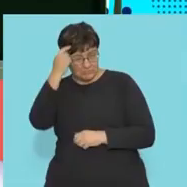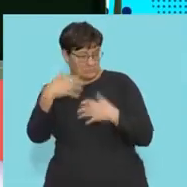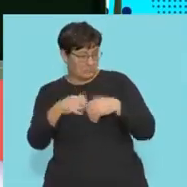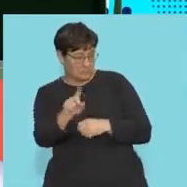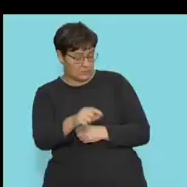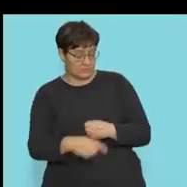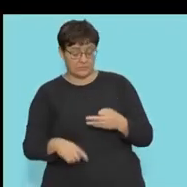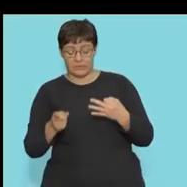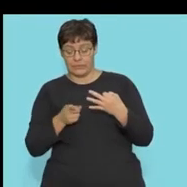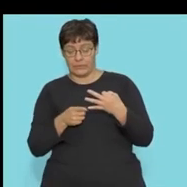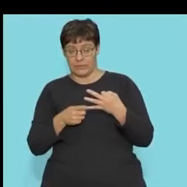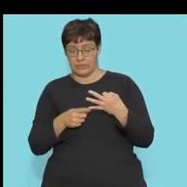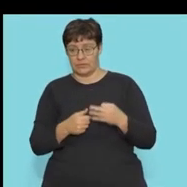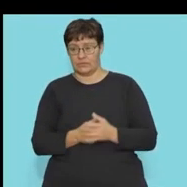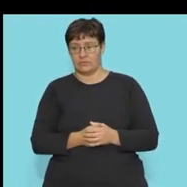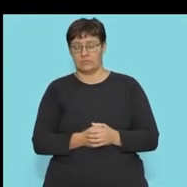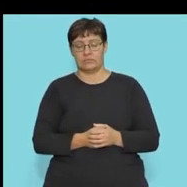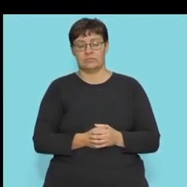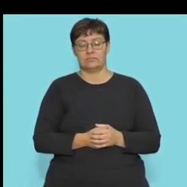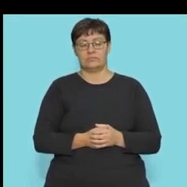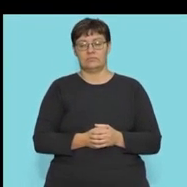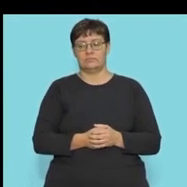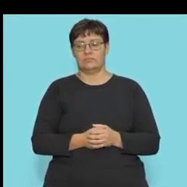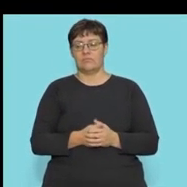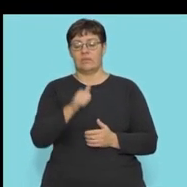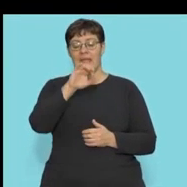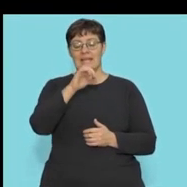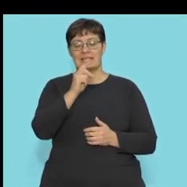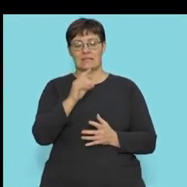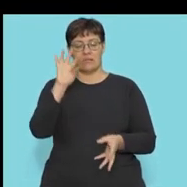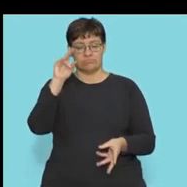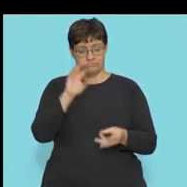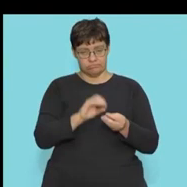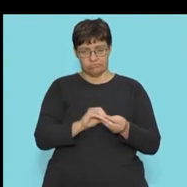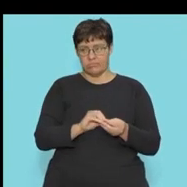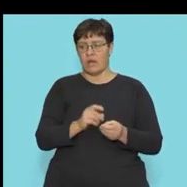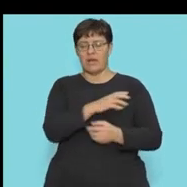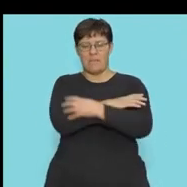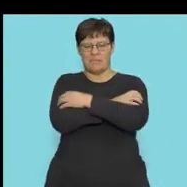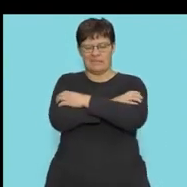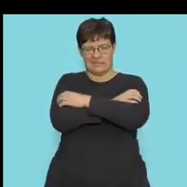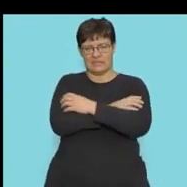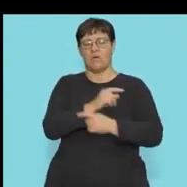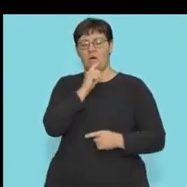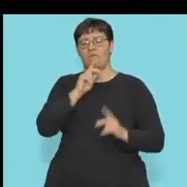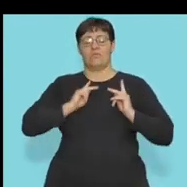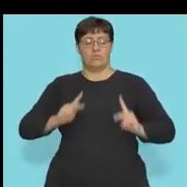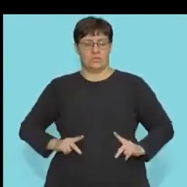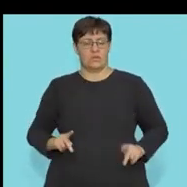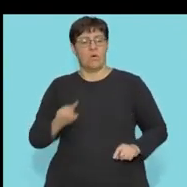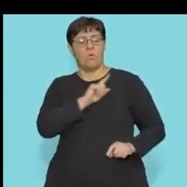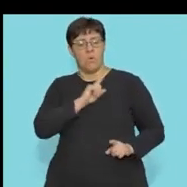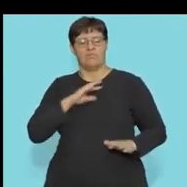about that. Question 2.3. The acid that accumulates in the muscles of humans during